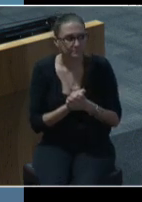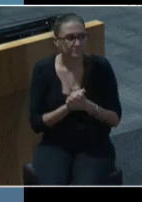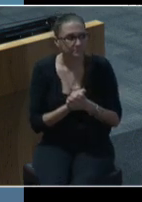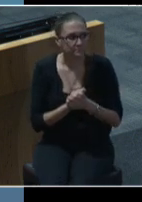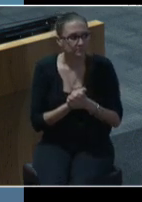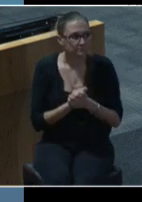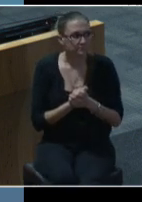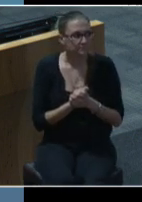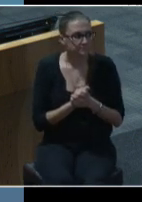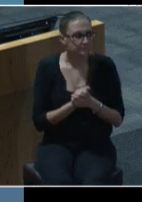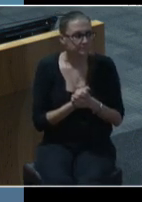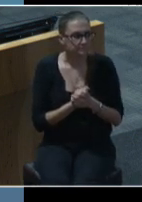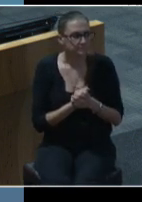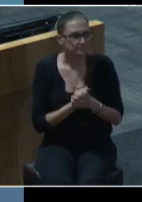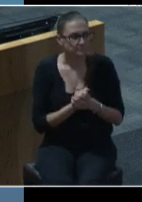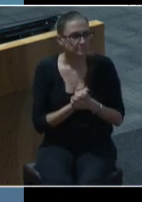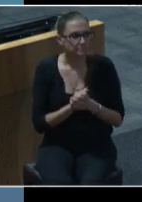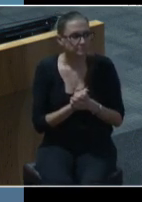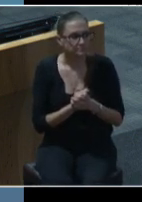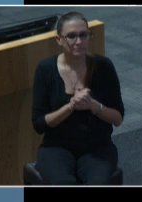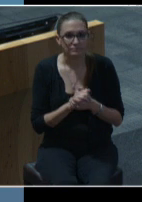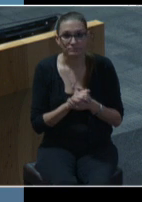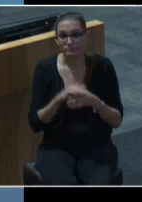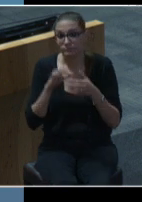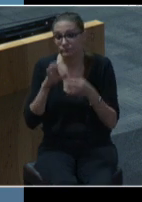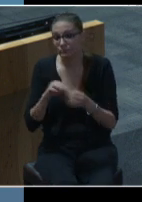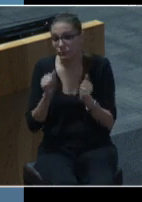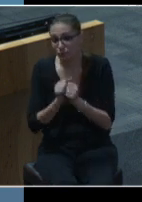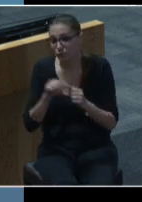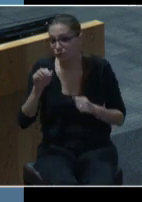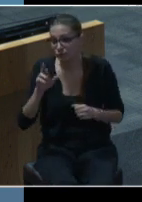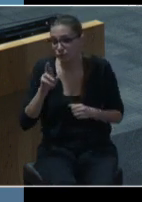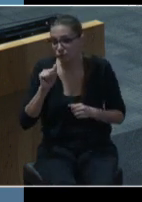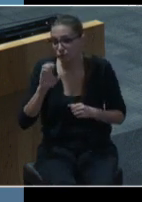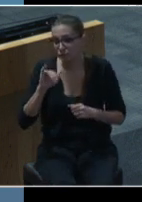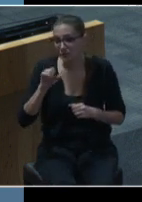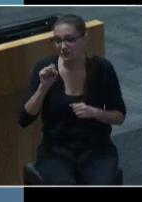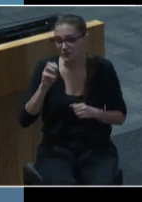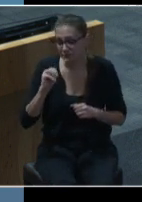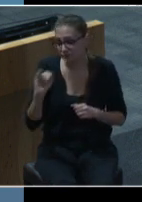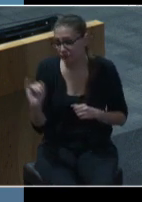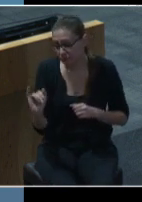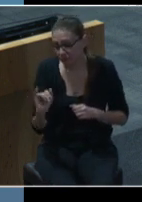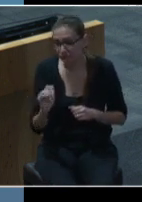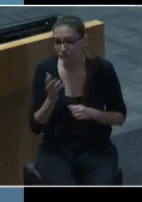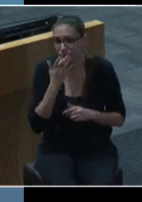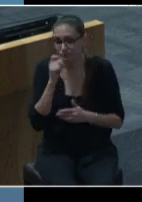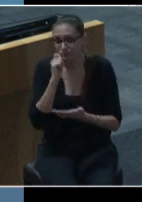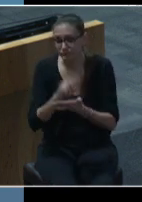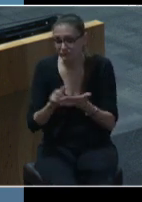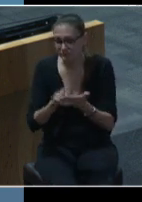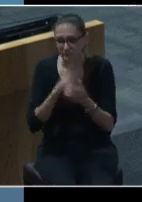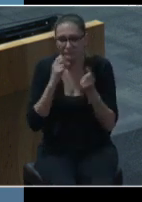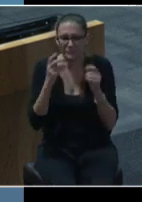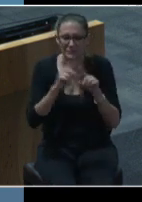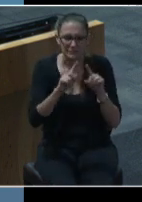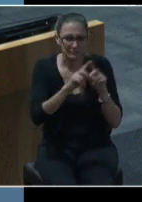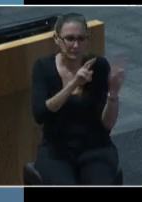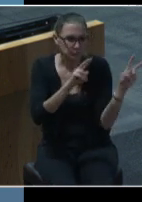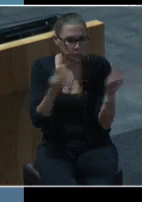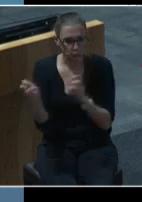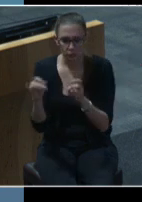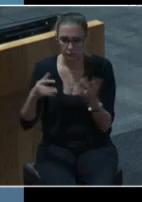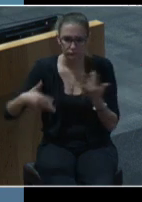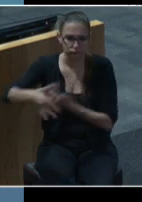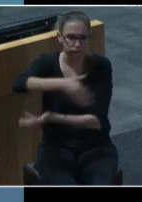and institutional racism a lot of issues all swirling around today